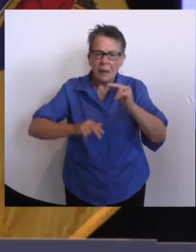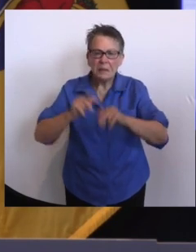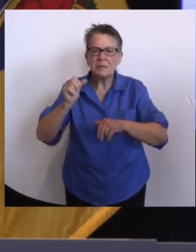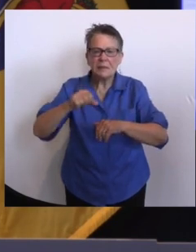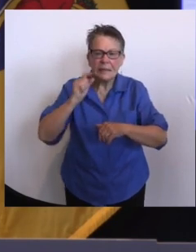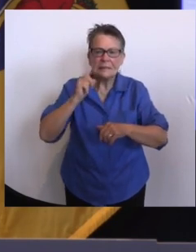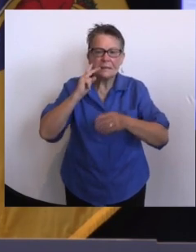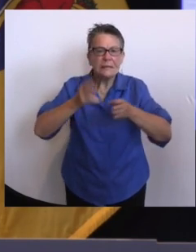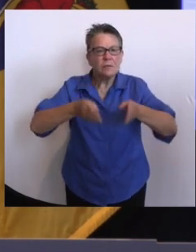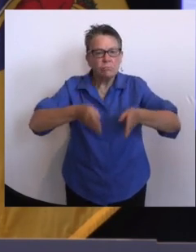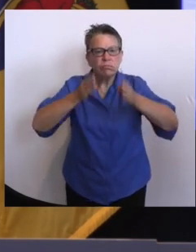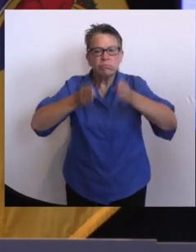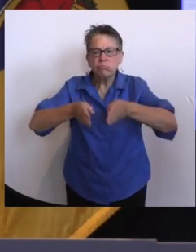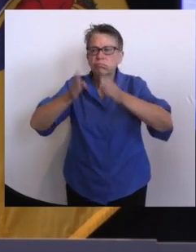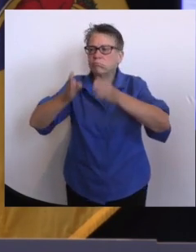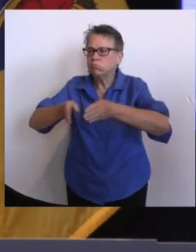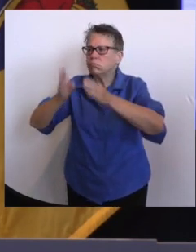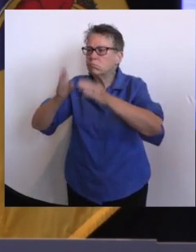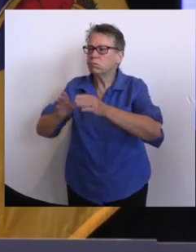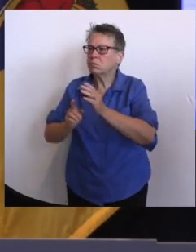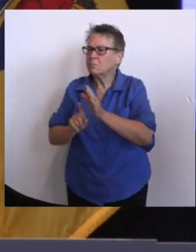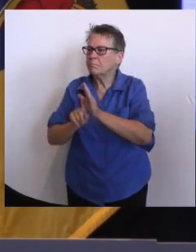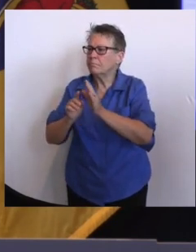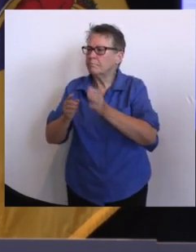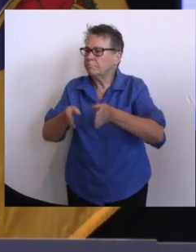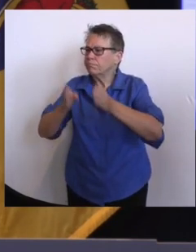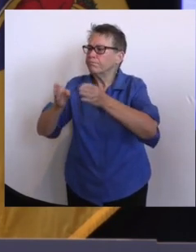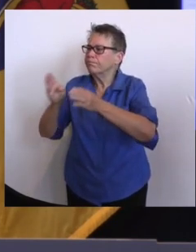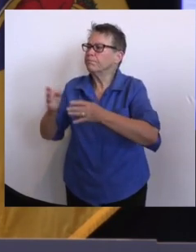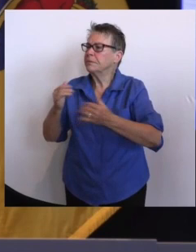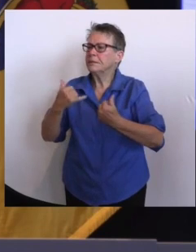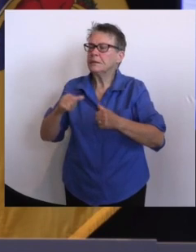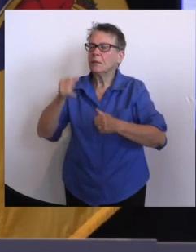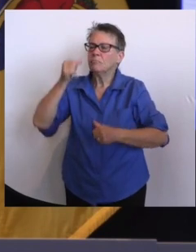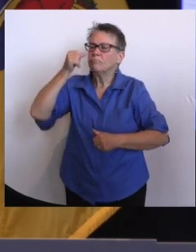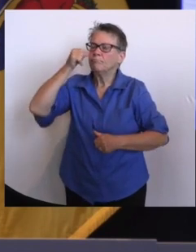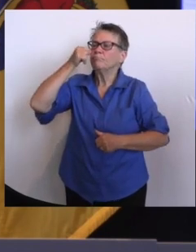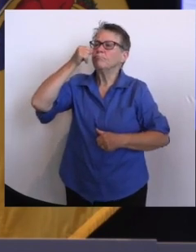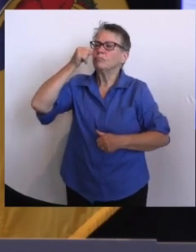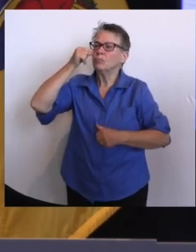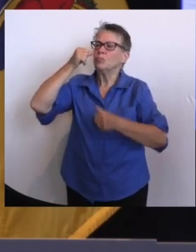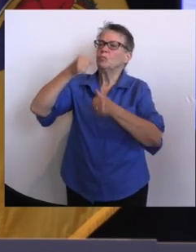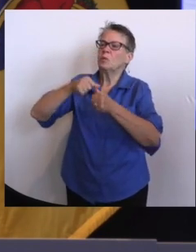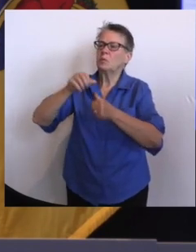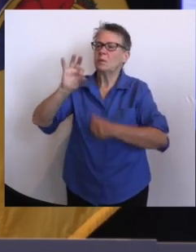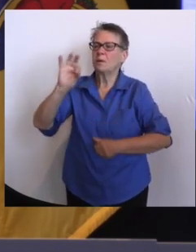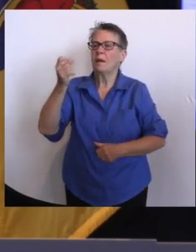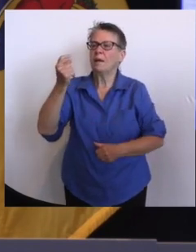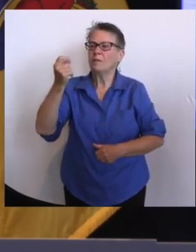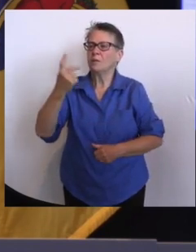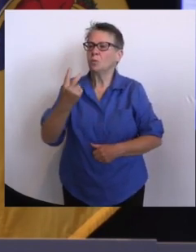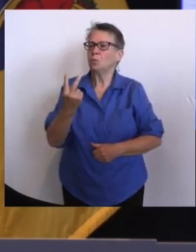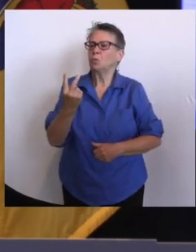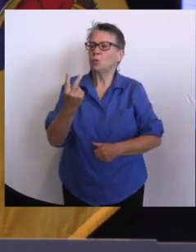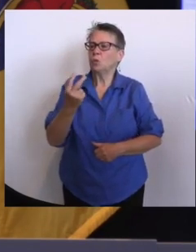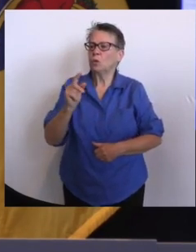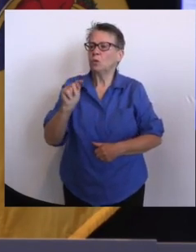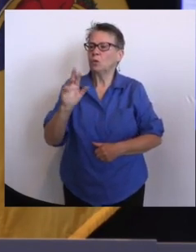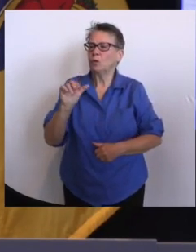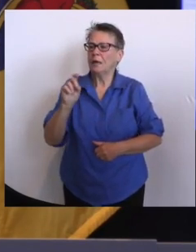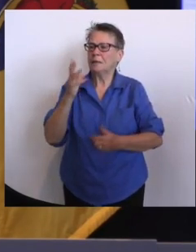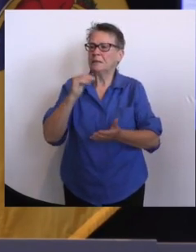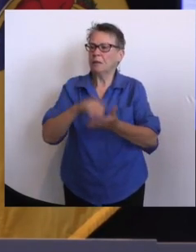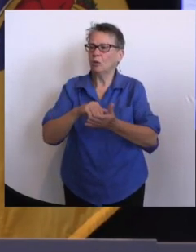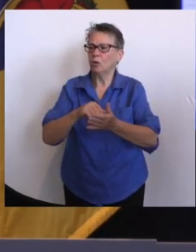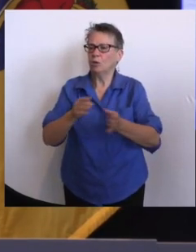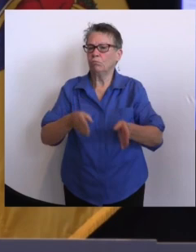folks lost that day, including 750 residents of the Great Garden State of New Jersey. With that, please help me welcome the